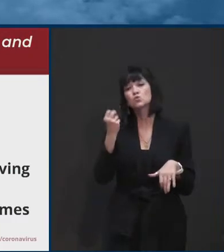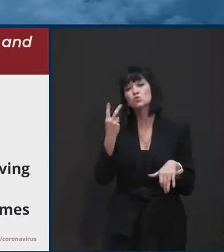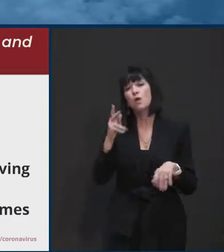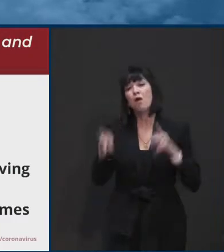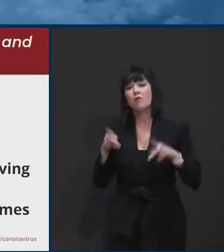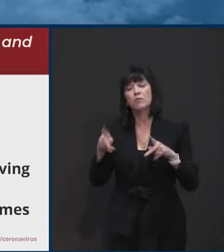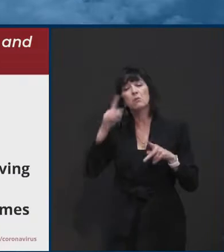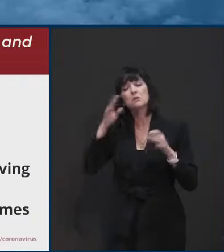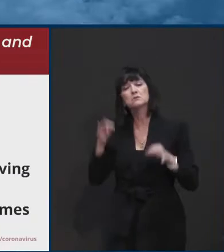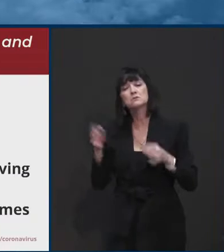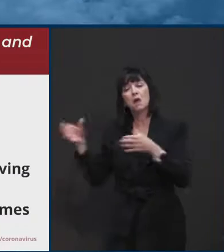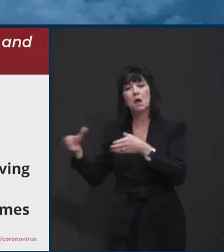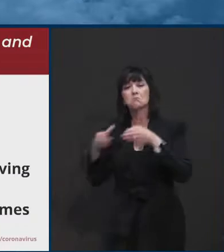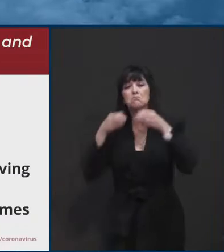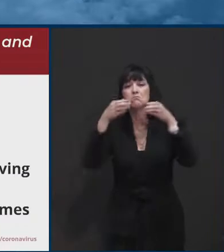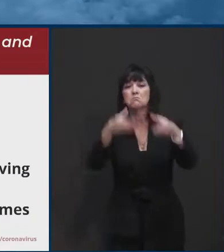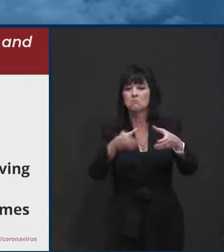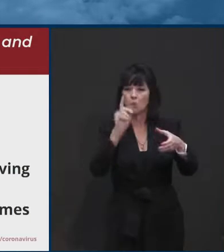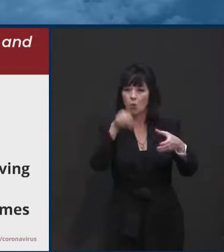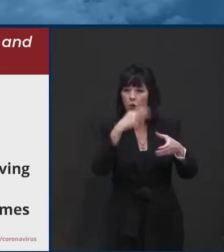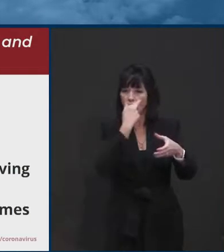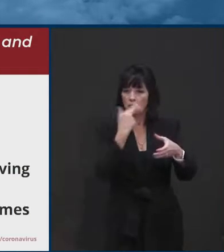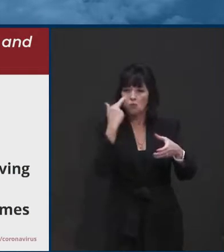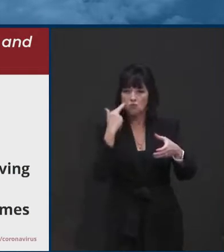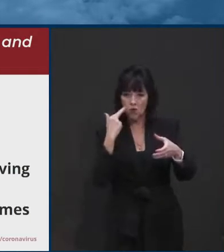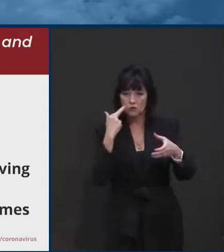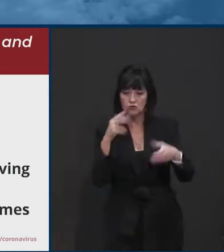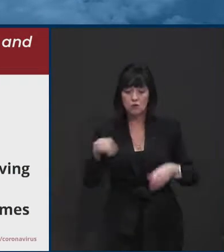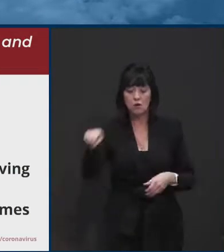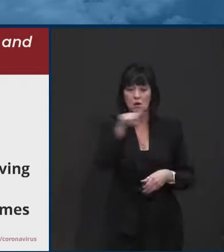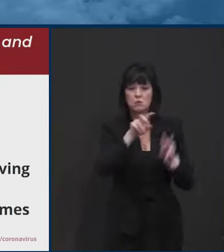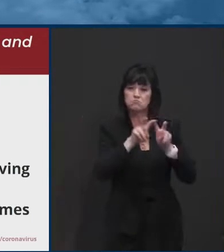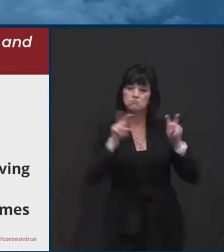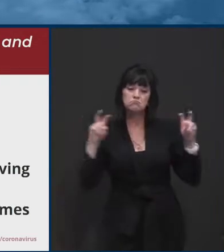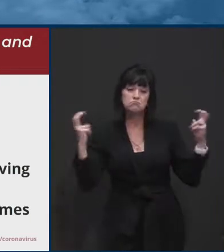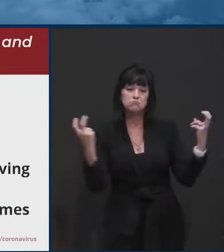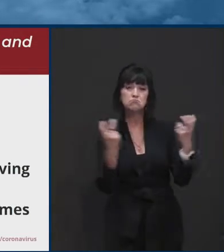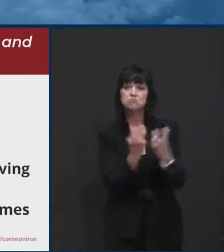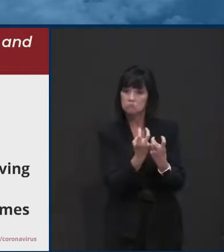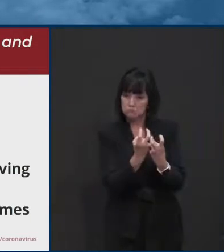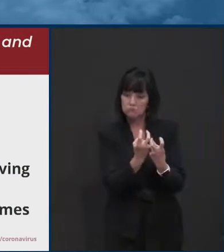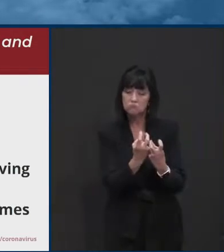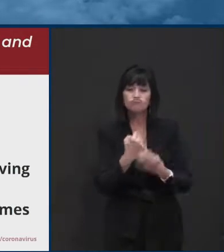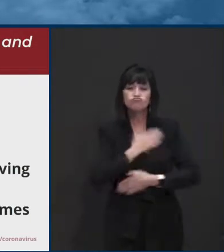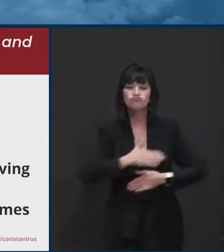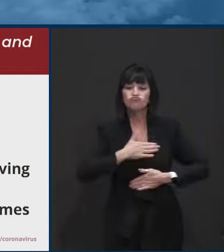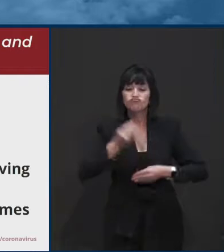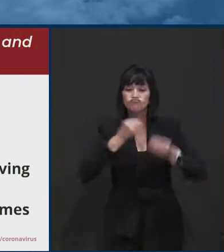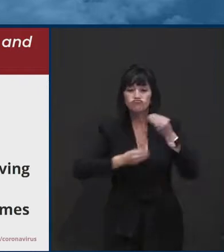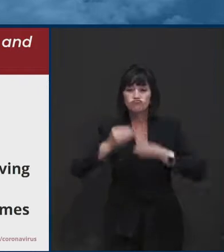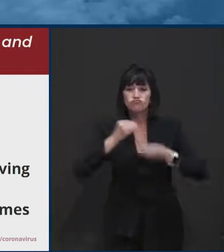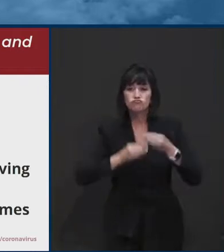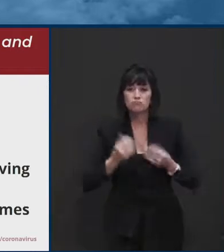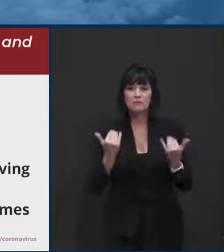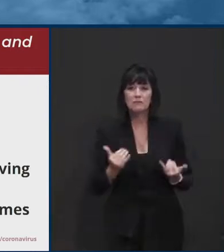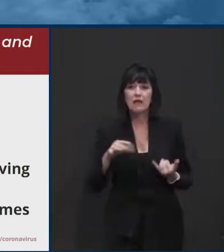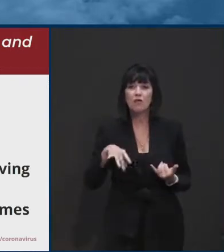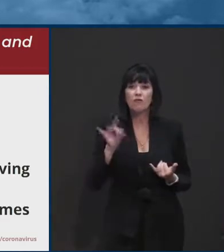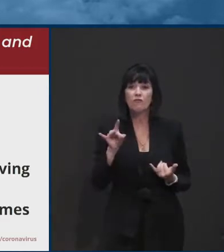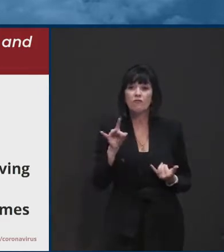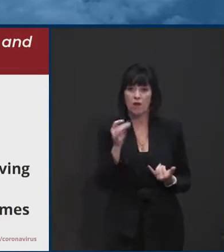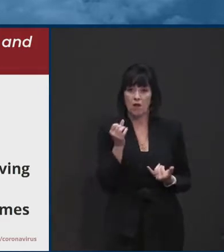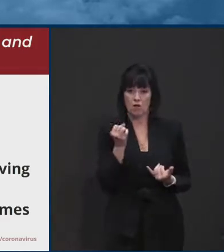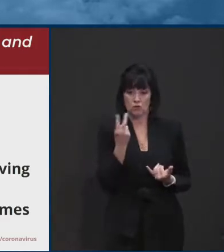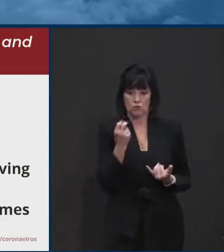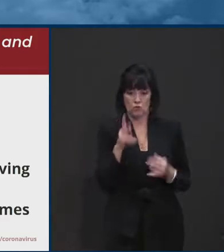restaurant where now we know 10 of the 12, um, have, have become COVID positive. And if you think